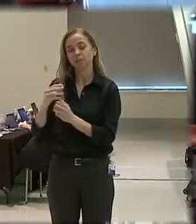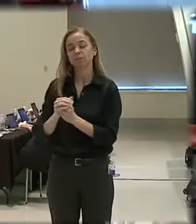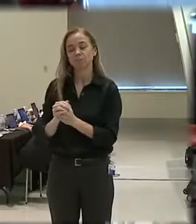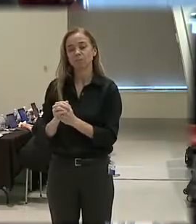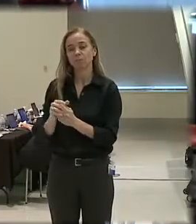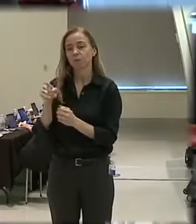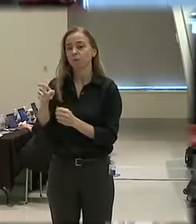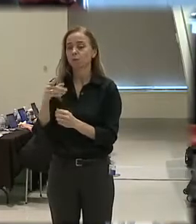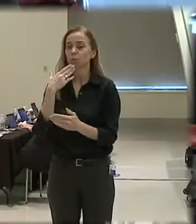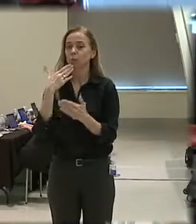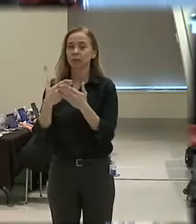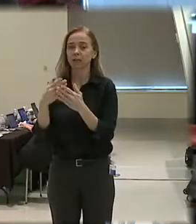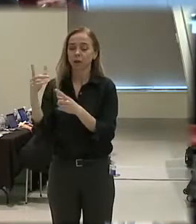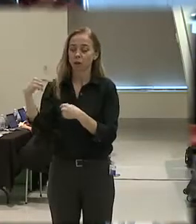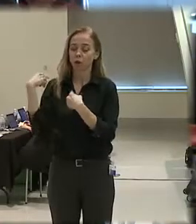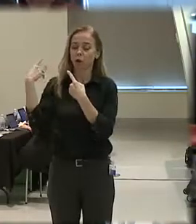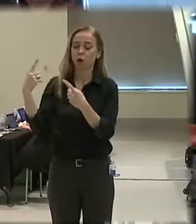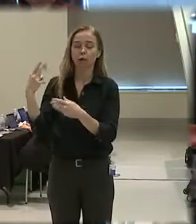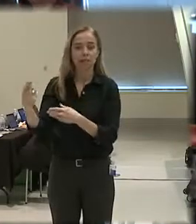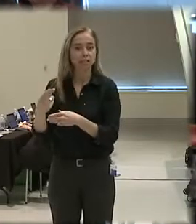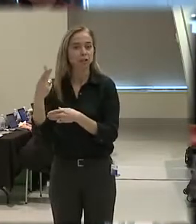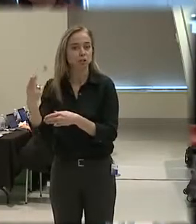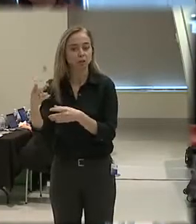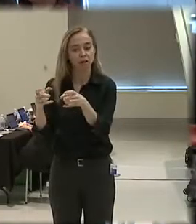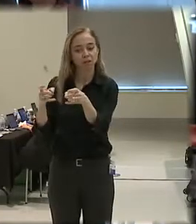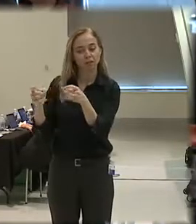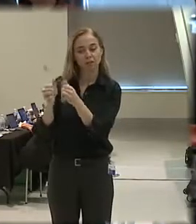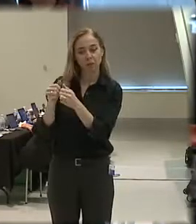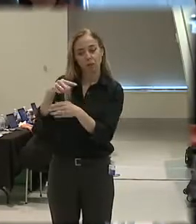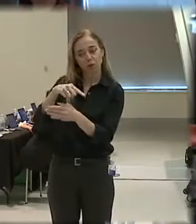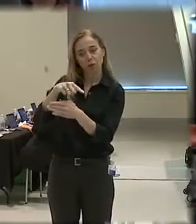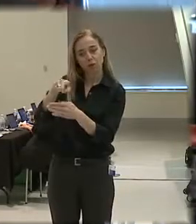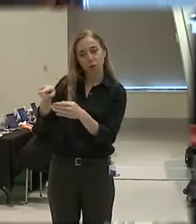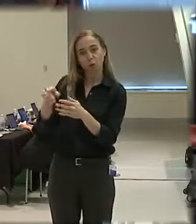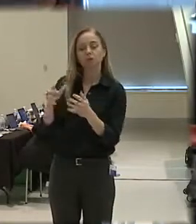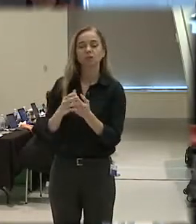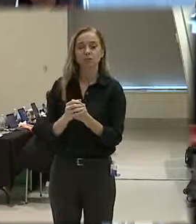has had a long history of dealing with those kind of incidents.